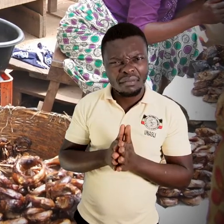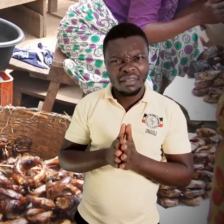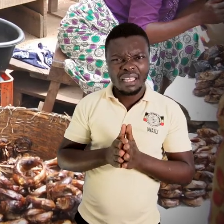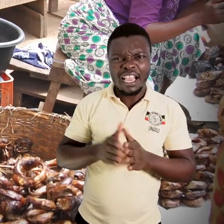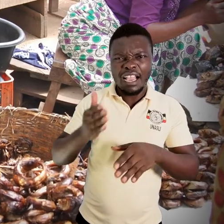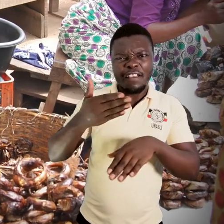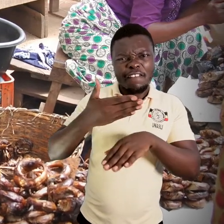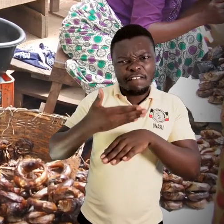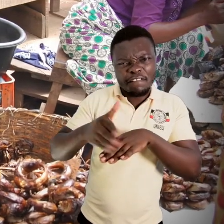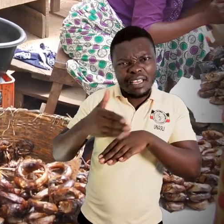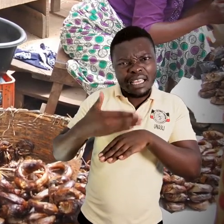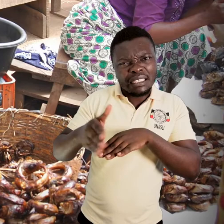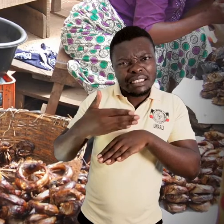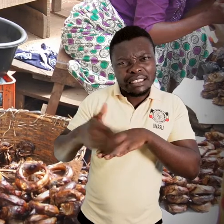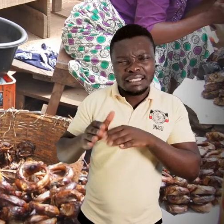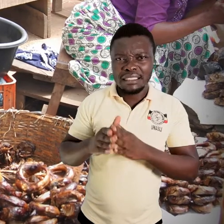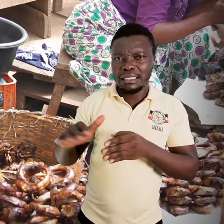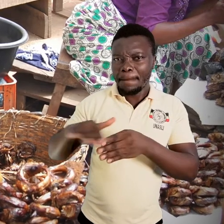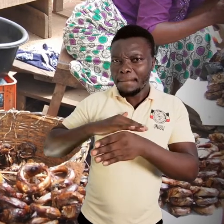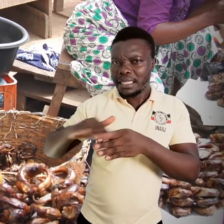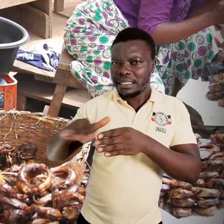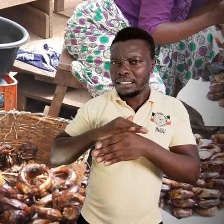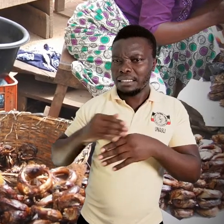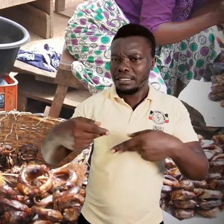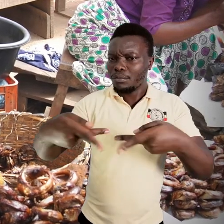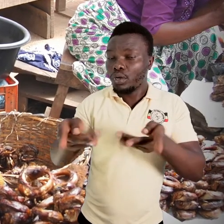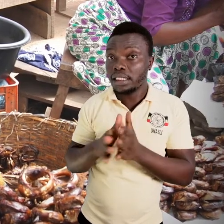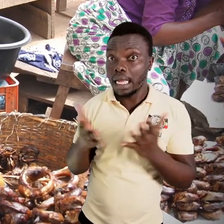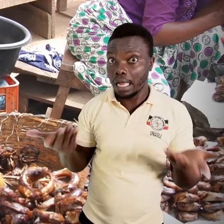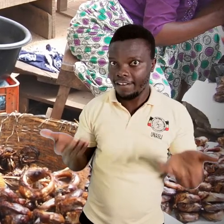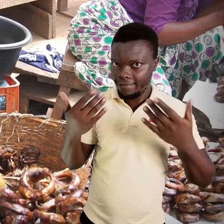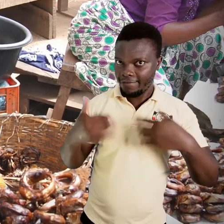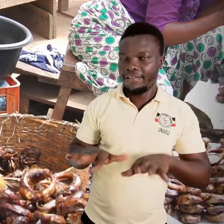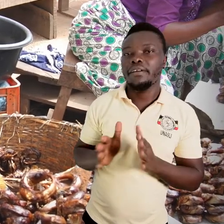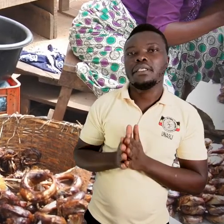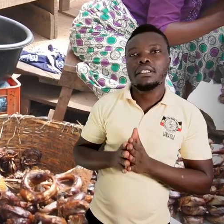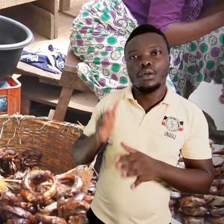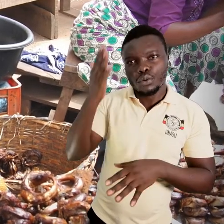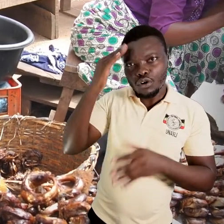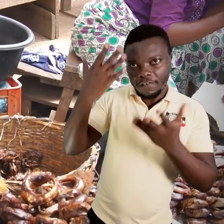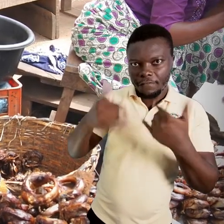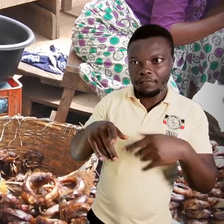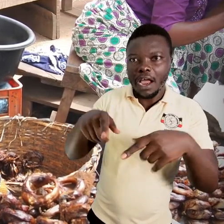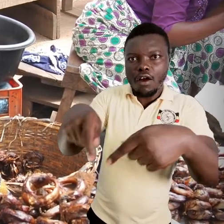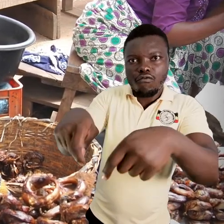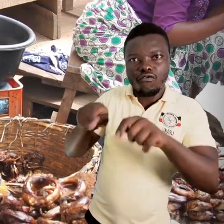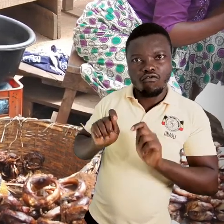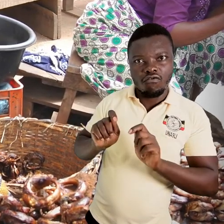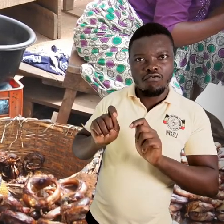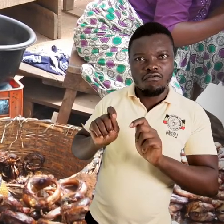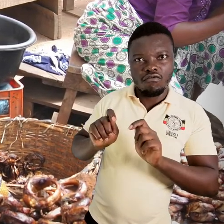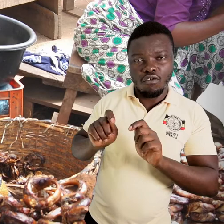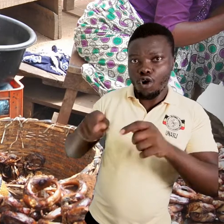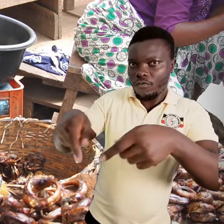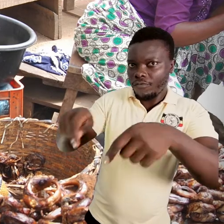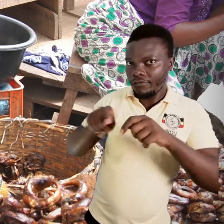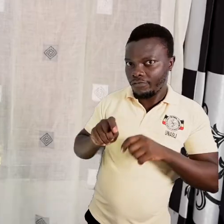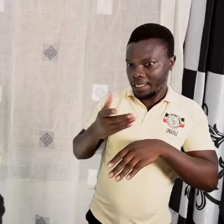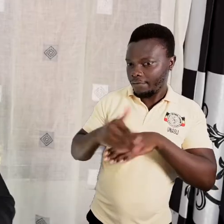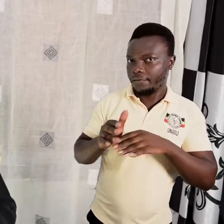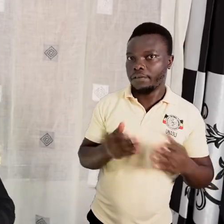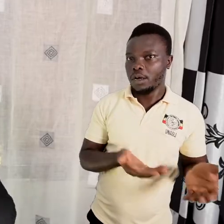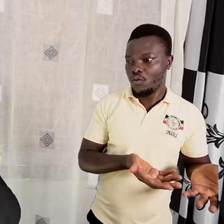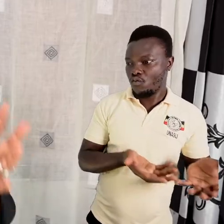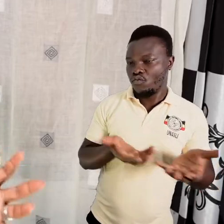This is the place where, after fish is caught, it's brought inland